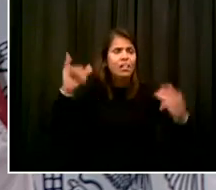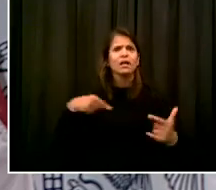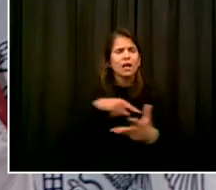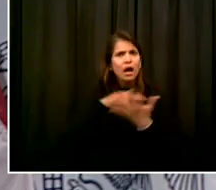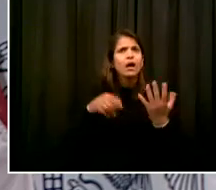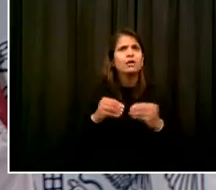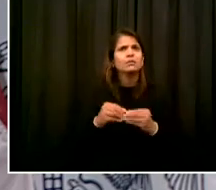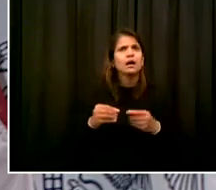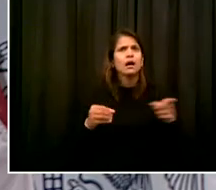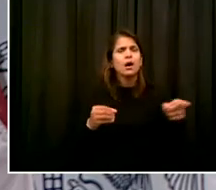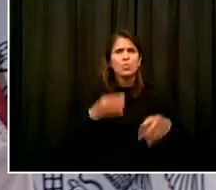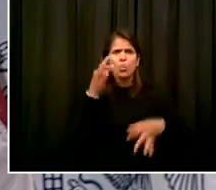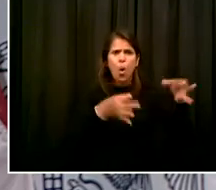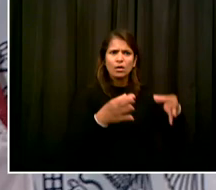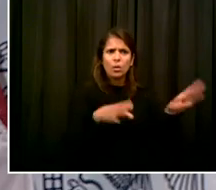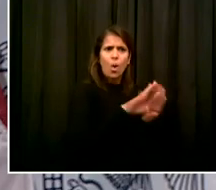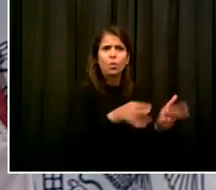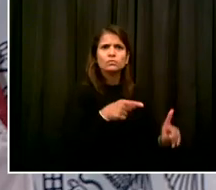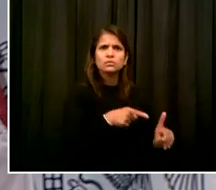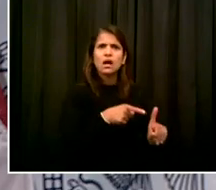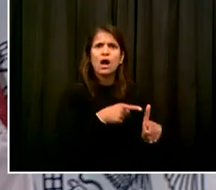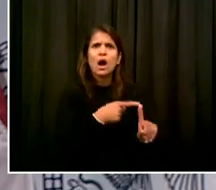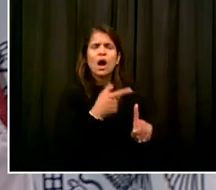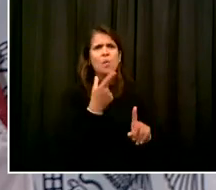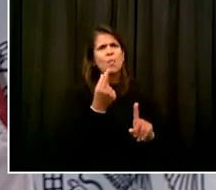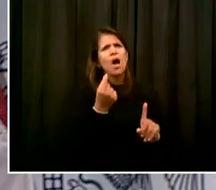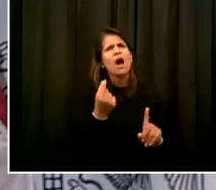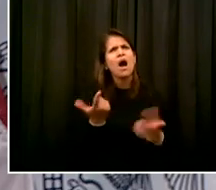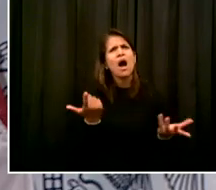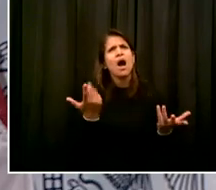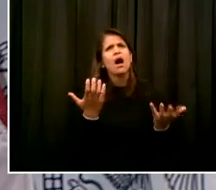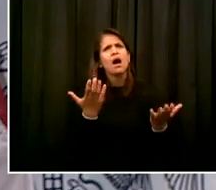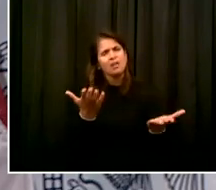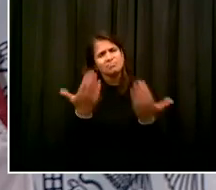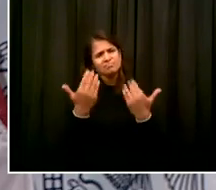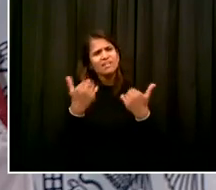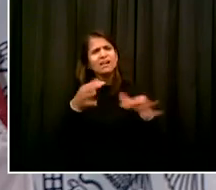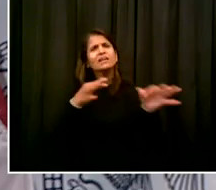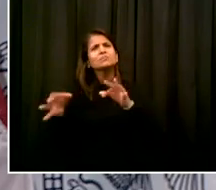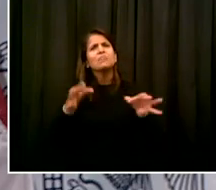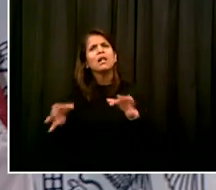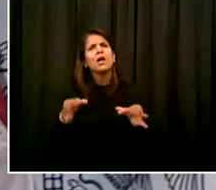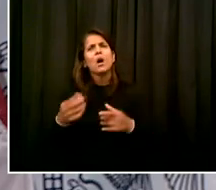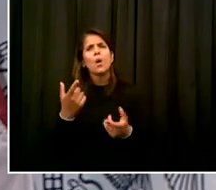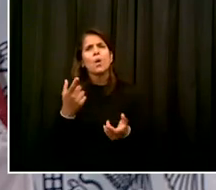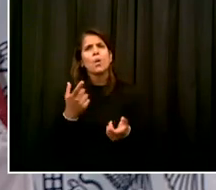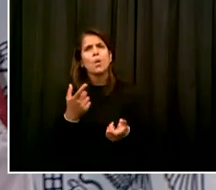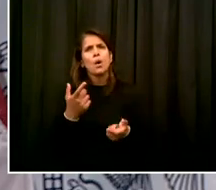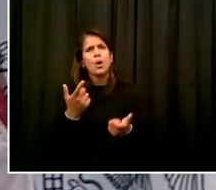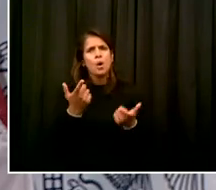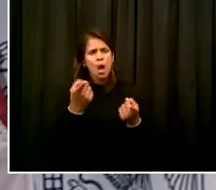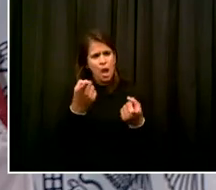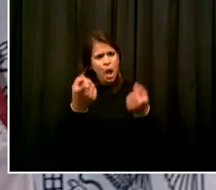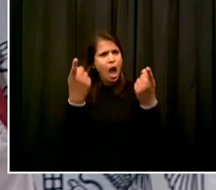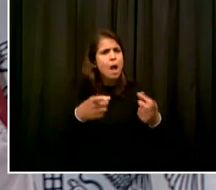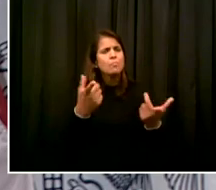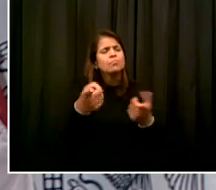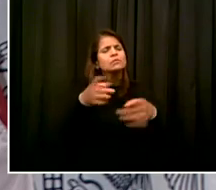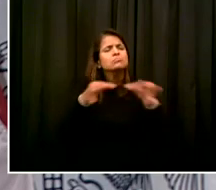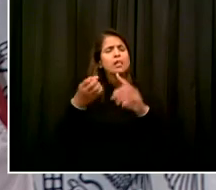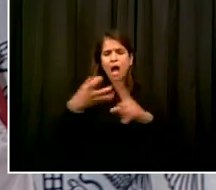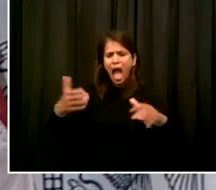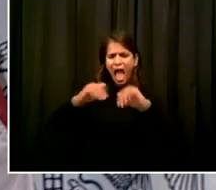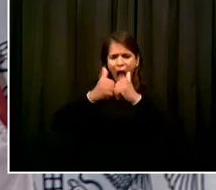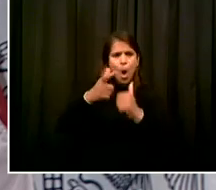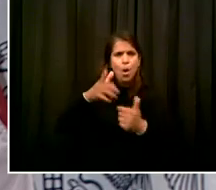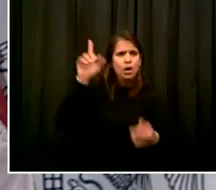you've done to stem the rising tide of crime. Thank you. Yeah, sure. Thank you for the question. I mean, across the whole